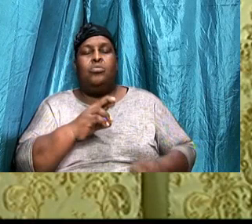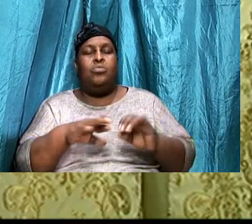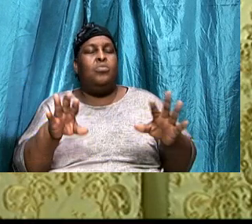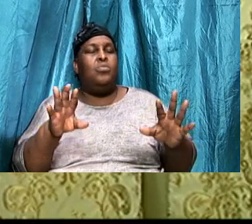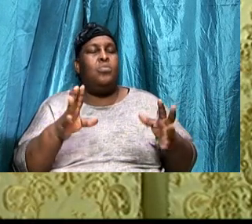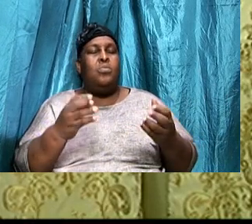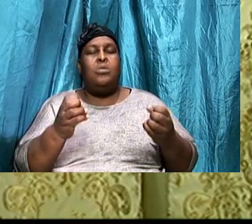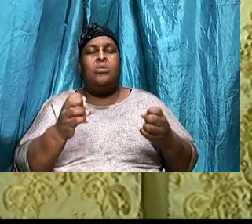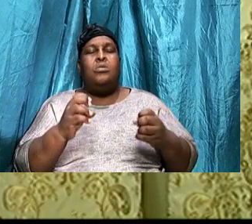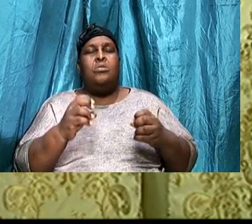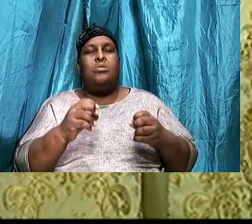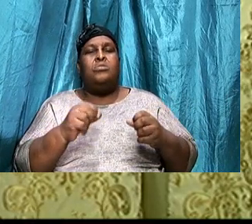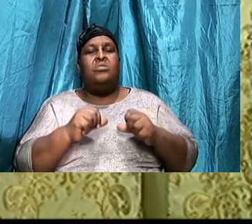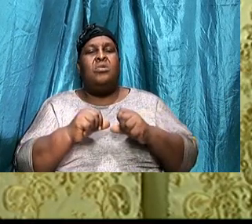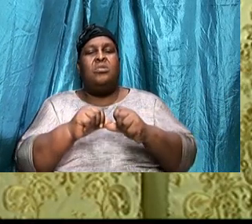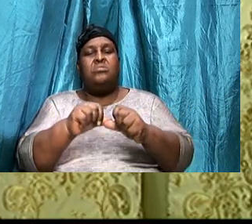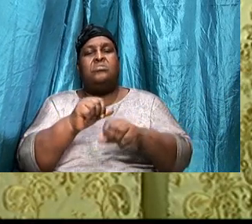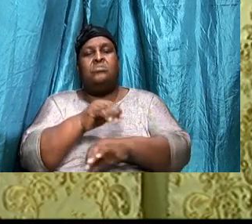Tonight,